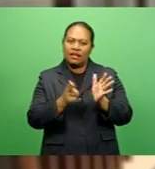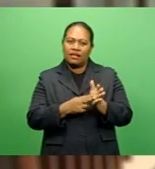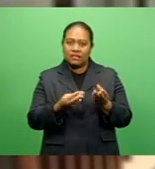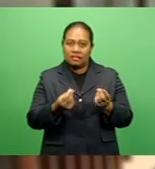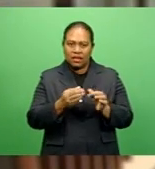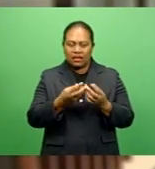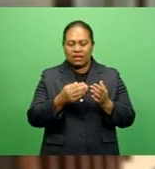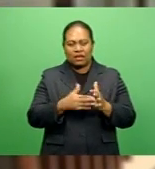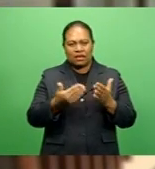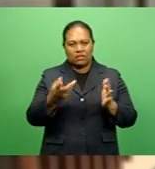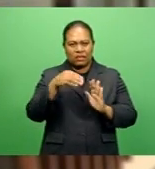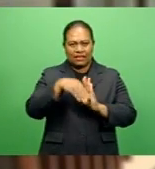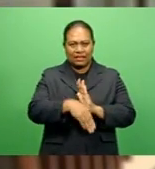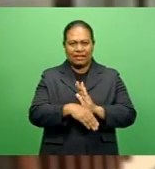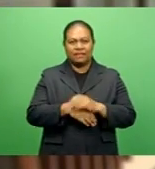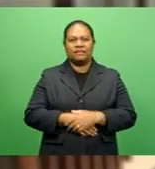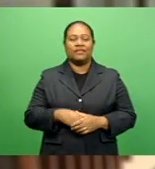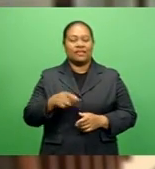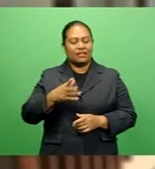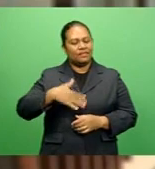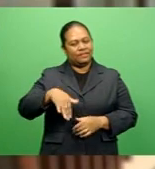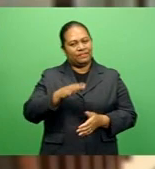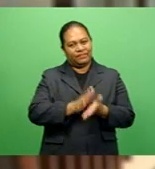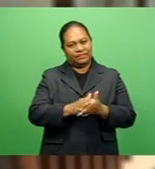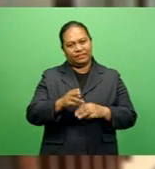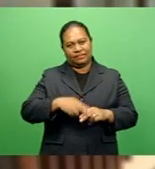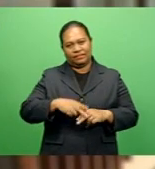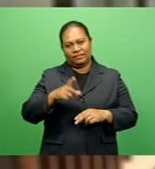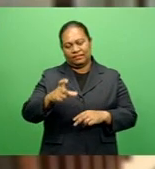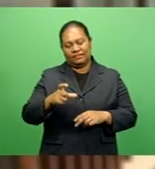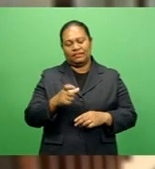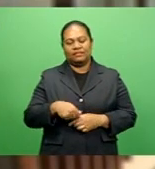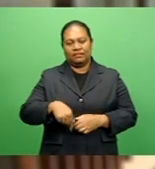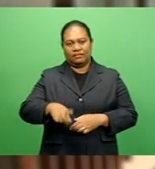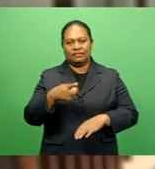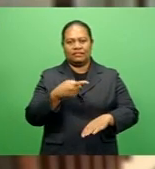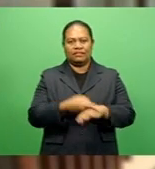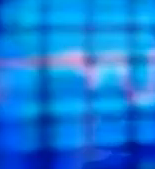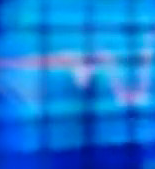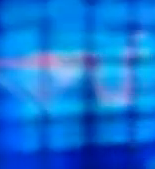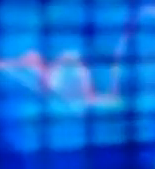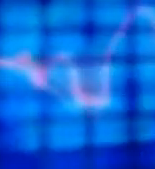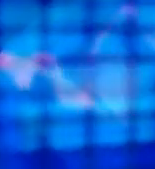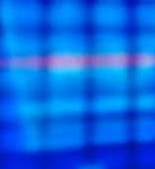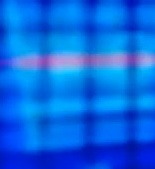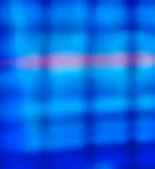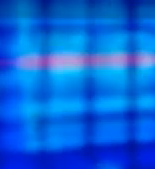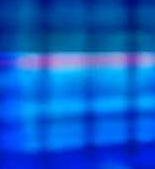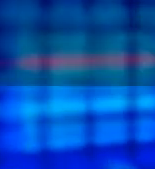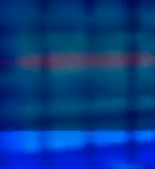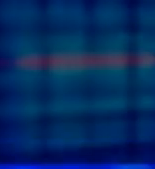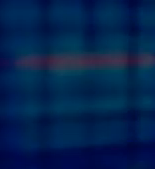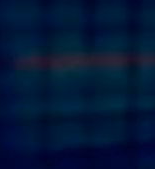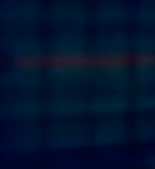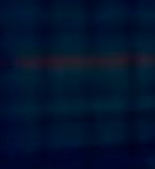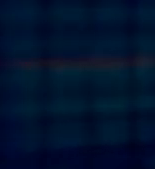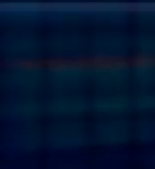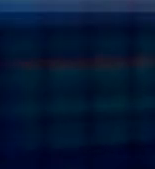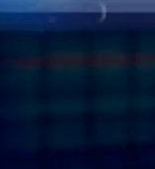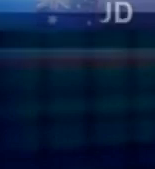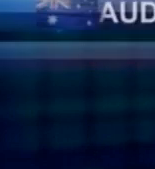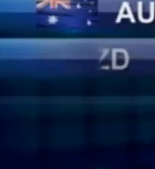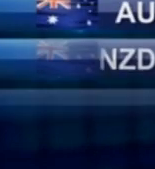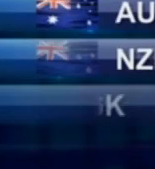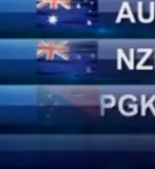worries in Japan. That's all from HFC Bank for this week. Binaka. Here are the local exchange rates as set early